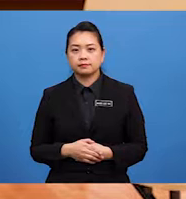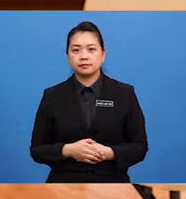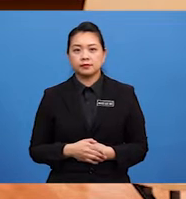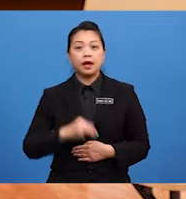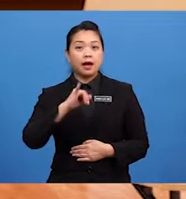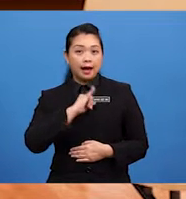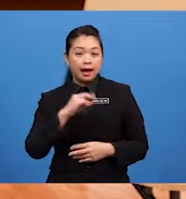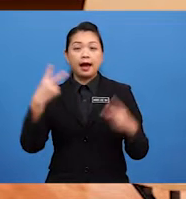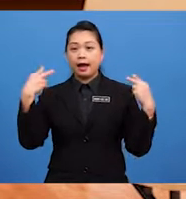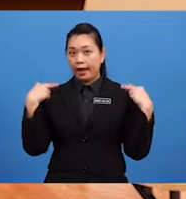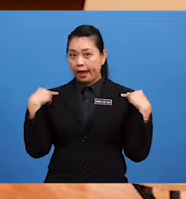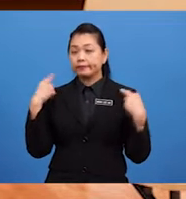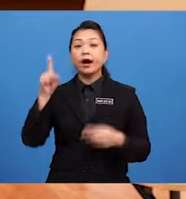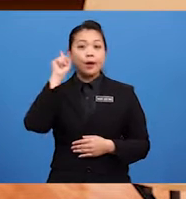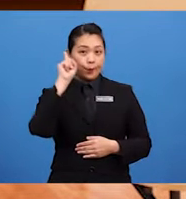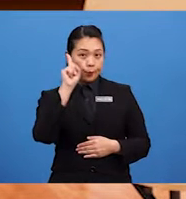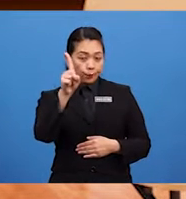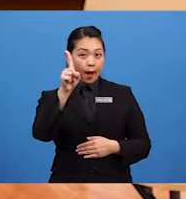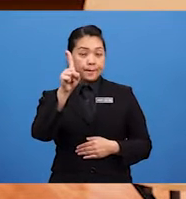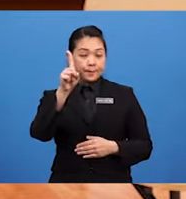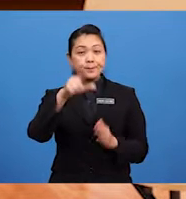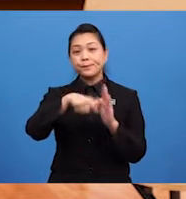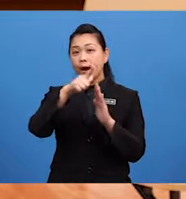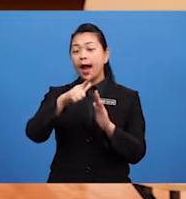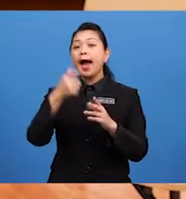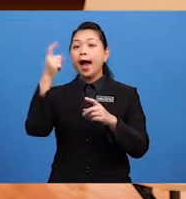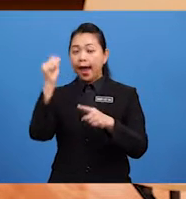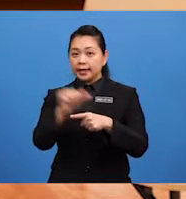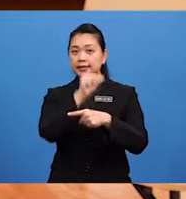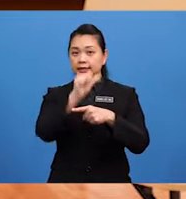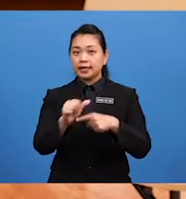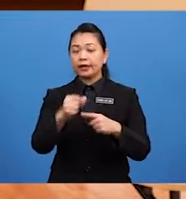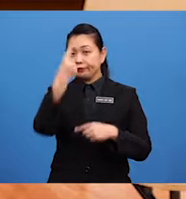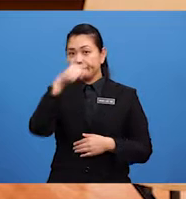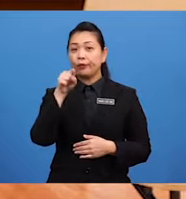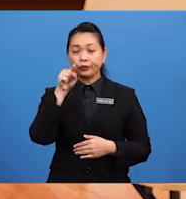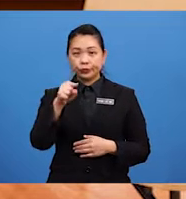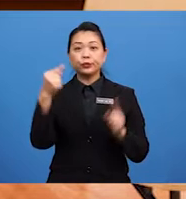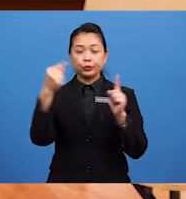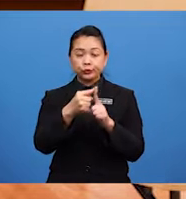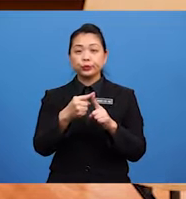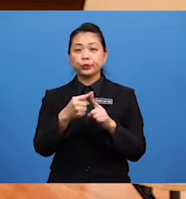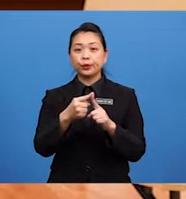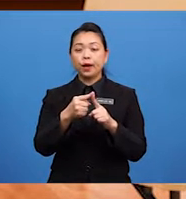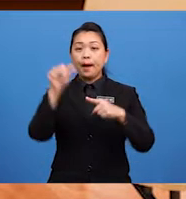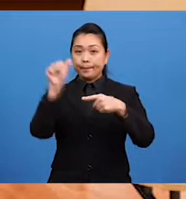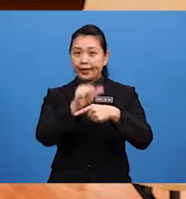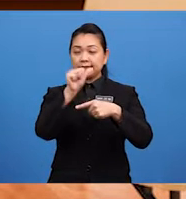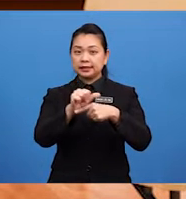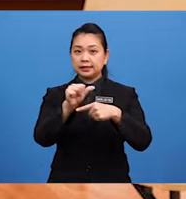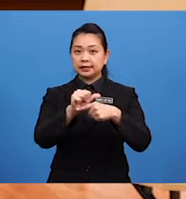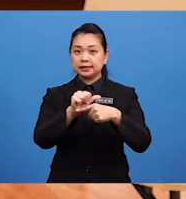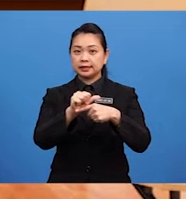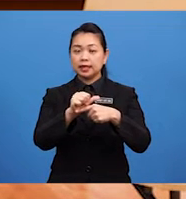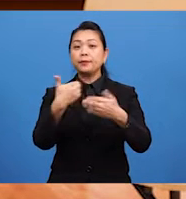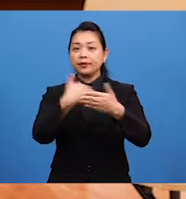I Have One More Exercise For You To Practice With Adjective Today Before We